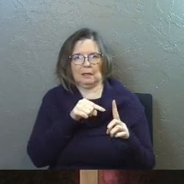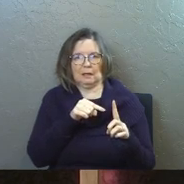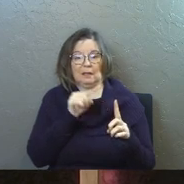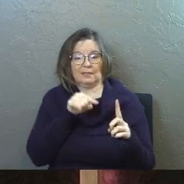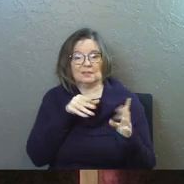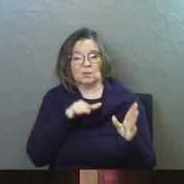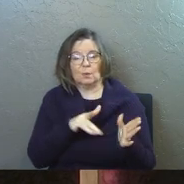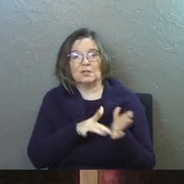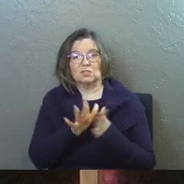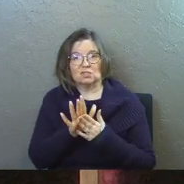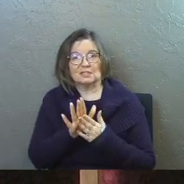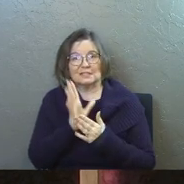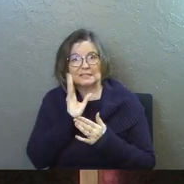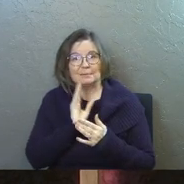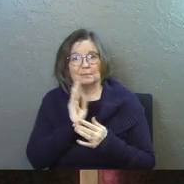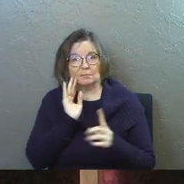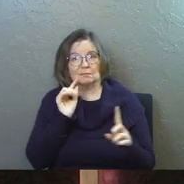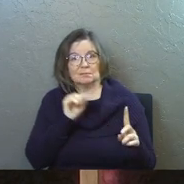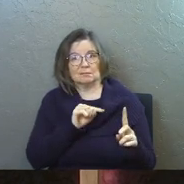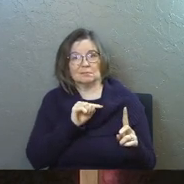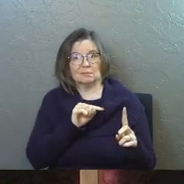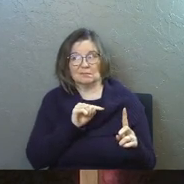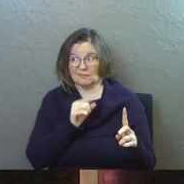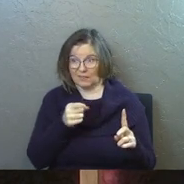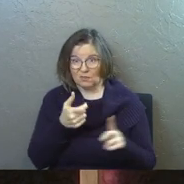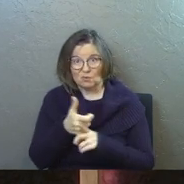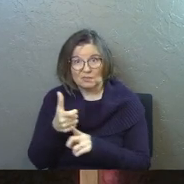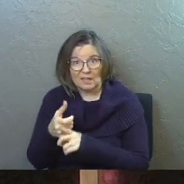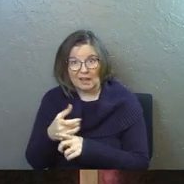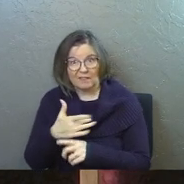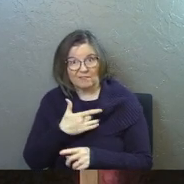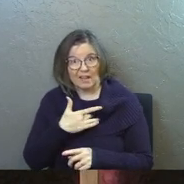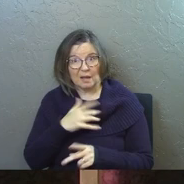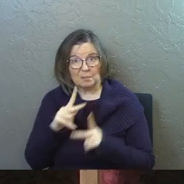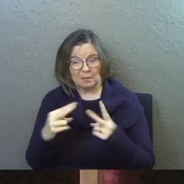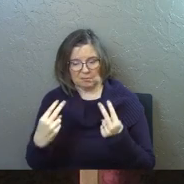This is the way that Jesus came. Have you ever been hated before?